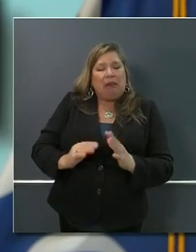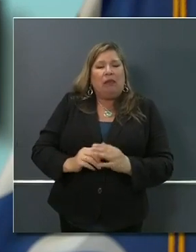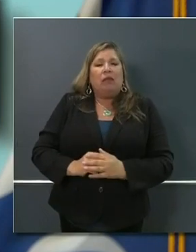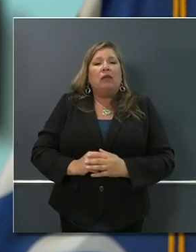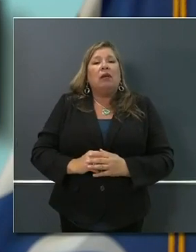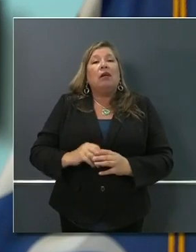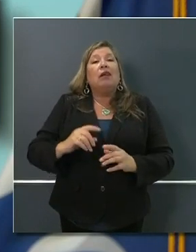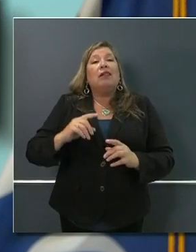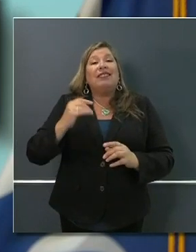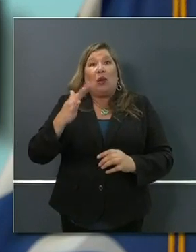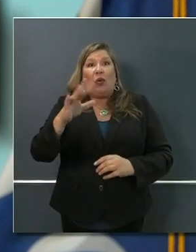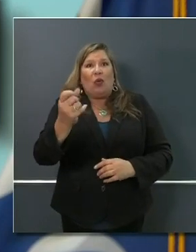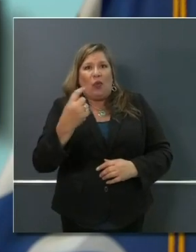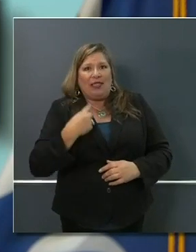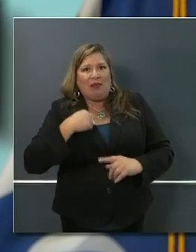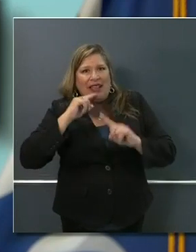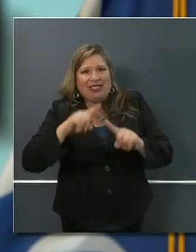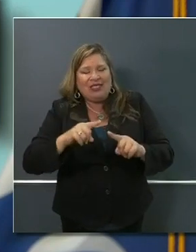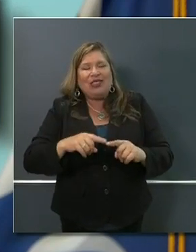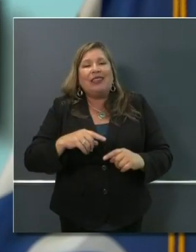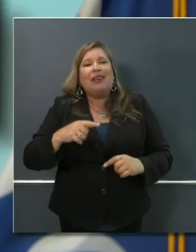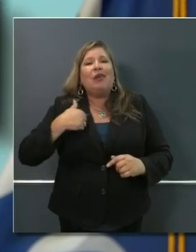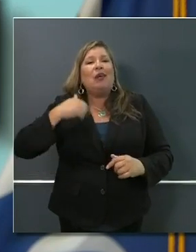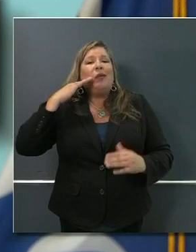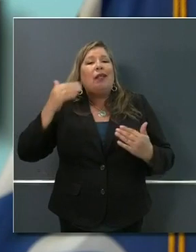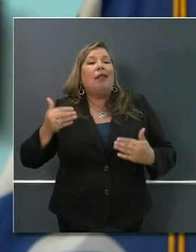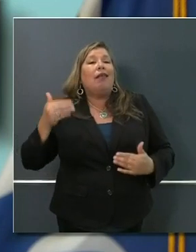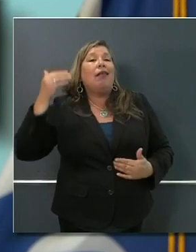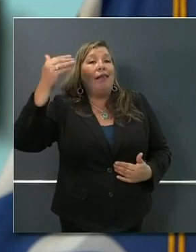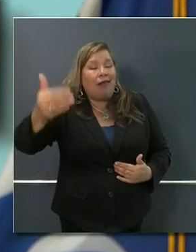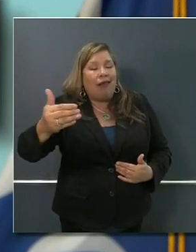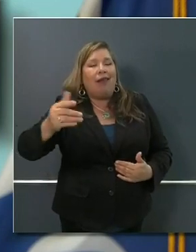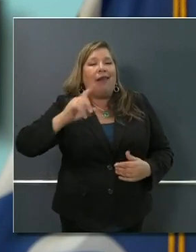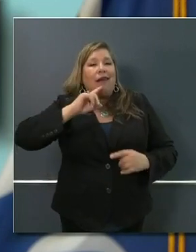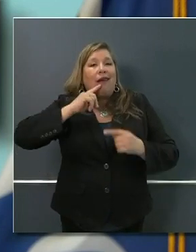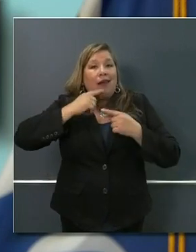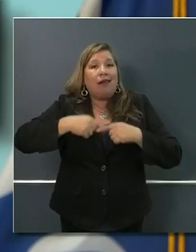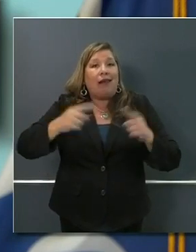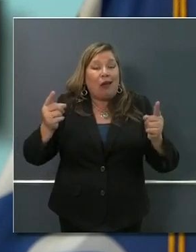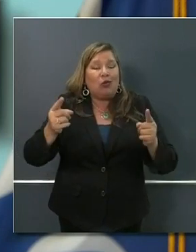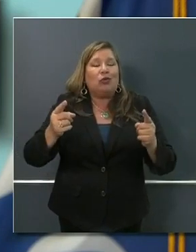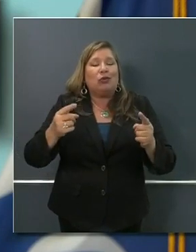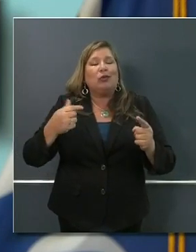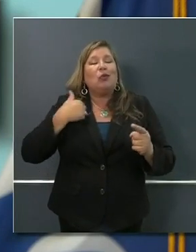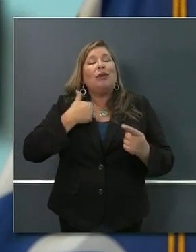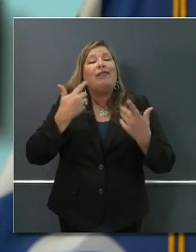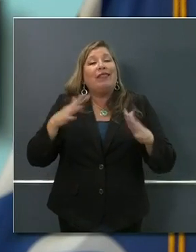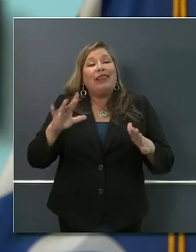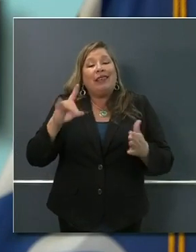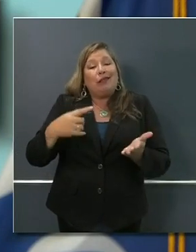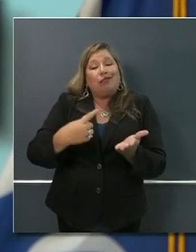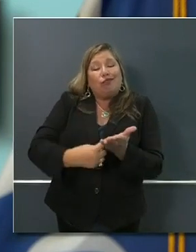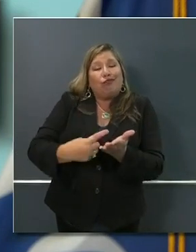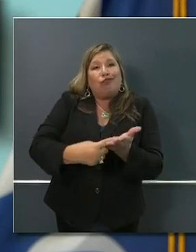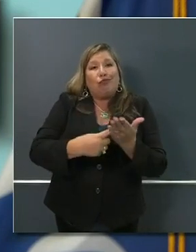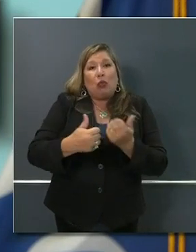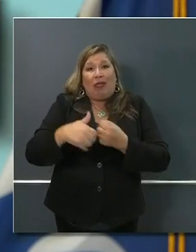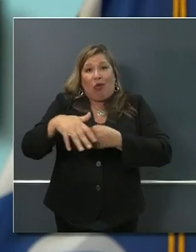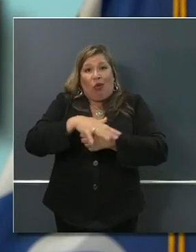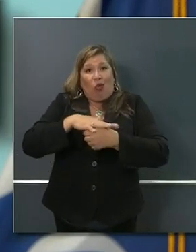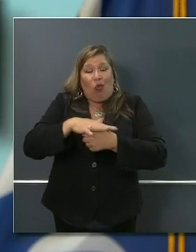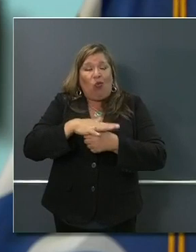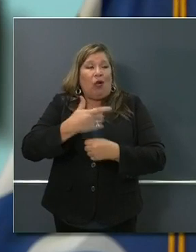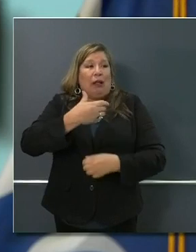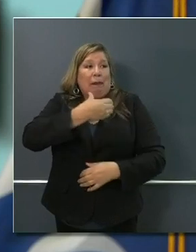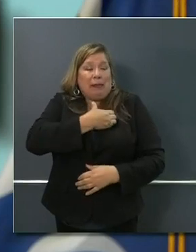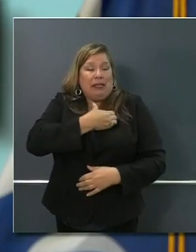subsequent announcements. We've been working, I mentioned this yesterday, we had a conference call with local law enforcement and state law enforcement